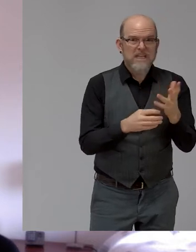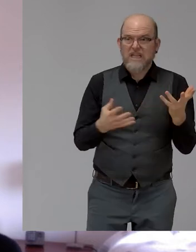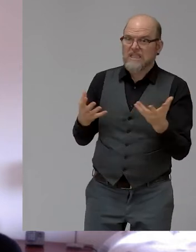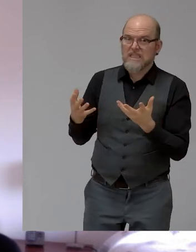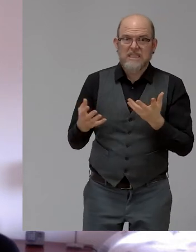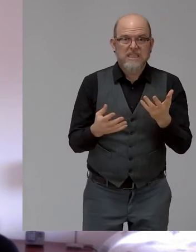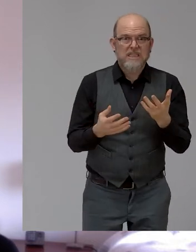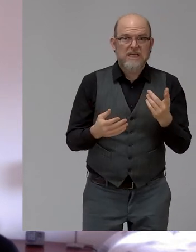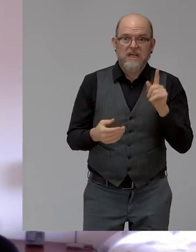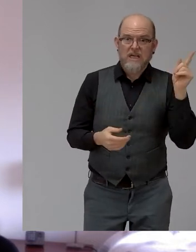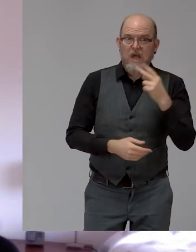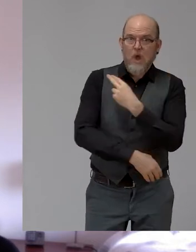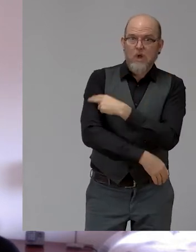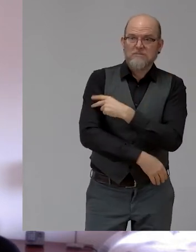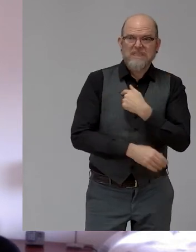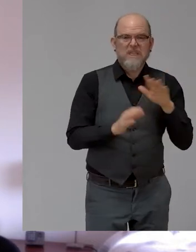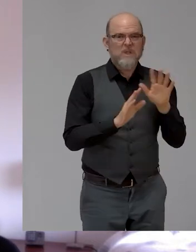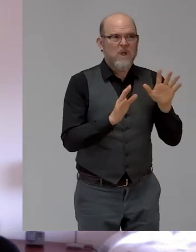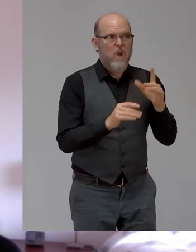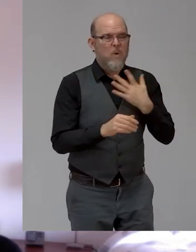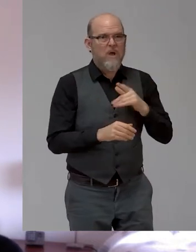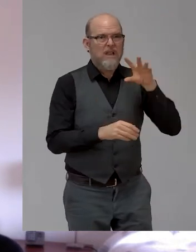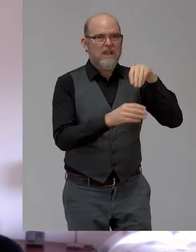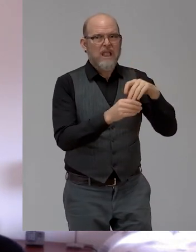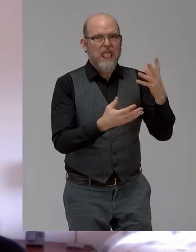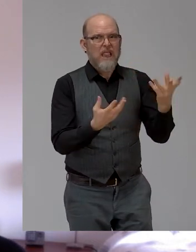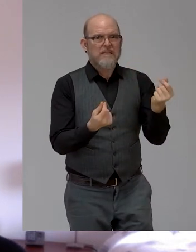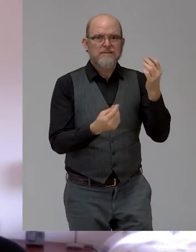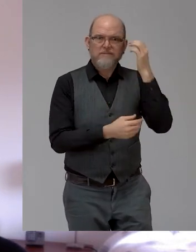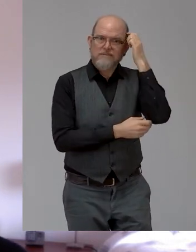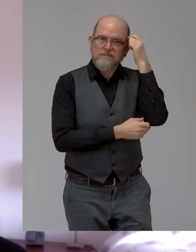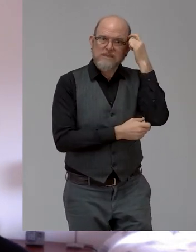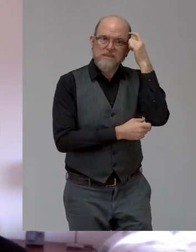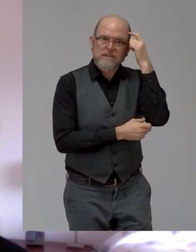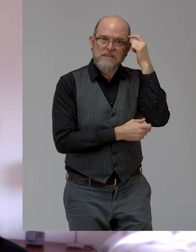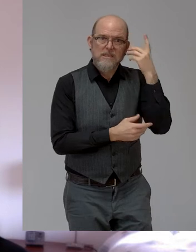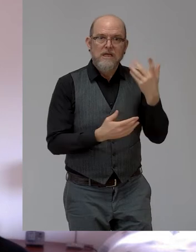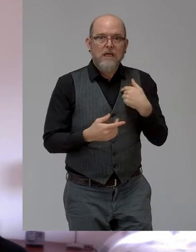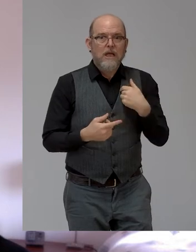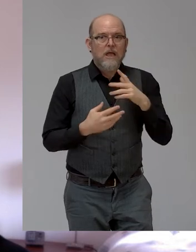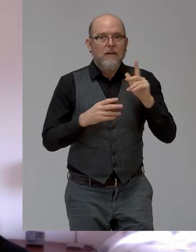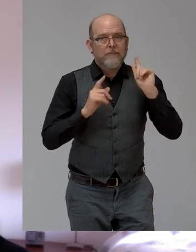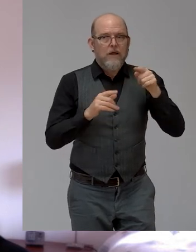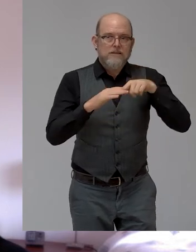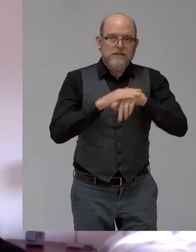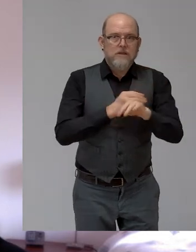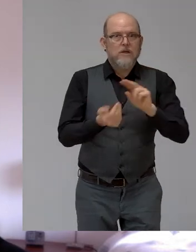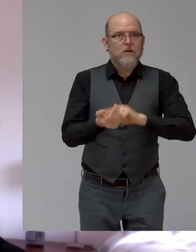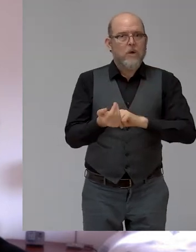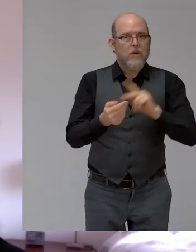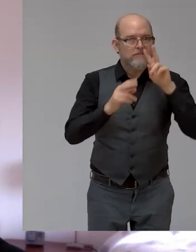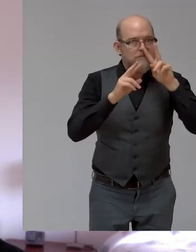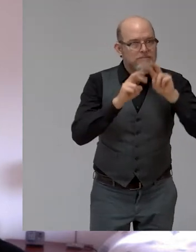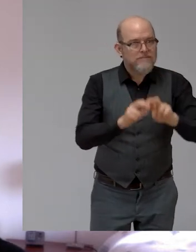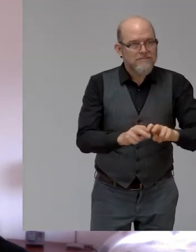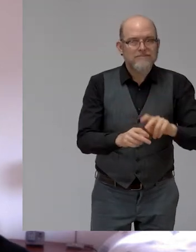hospitals. So you can imagine how painful that was, right? Had that store just put a little yellow line, even a